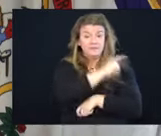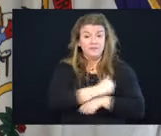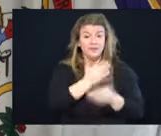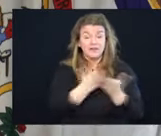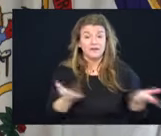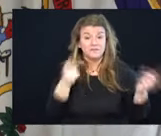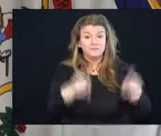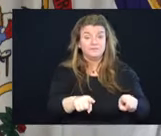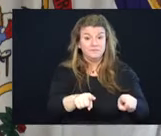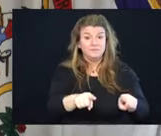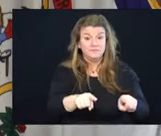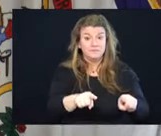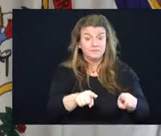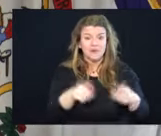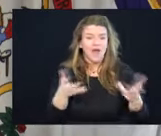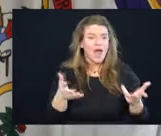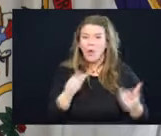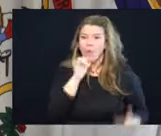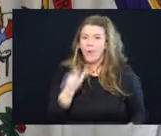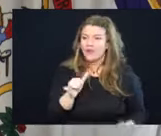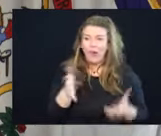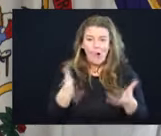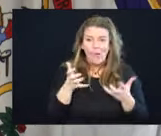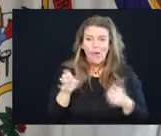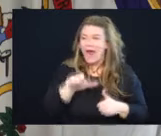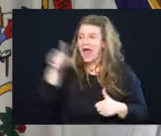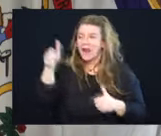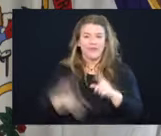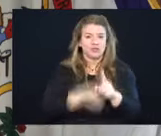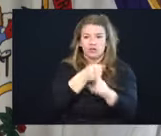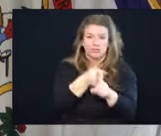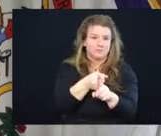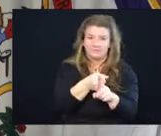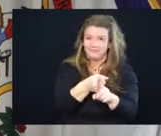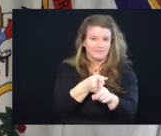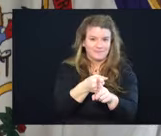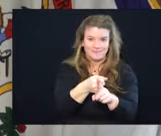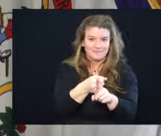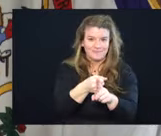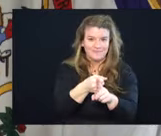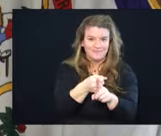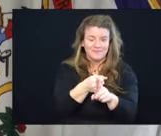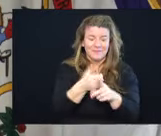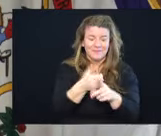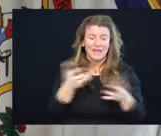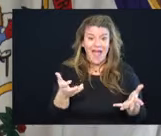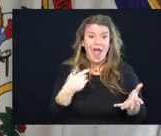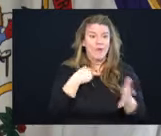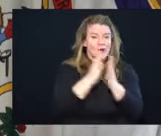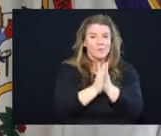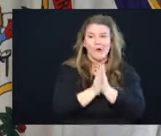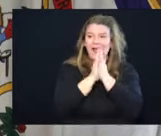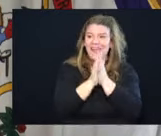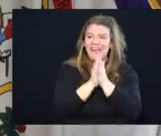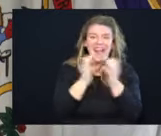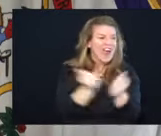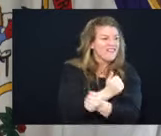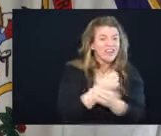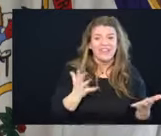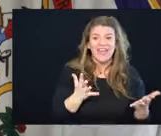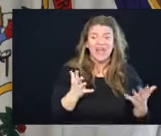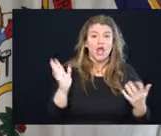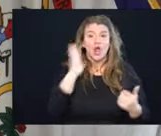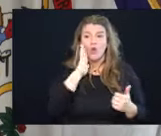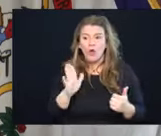everything. We don't want another surge. And absolutely, we pray in every way that this thing is